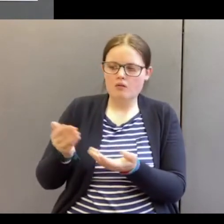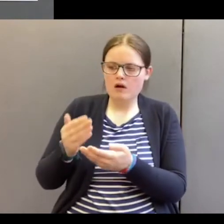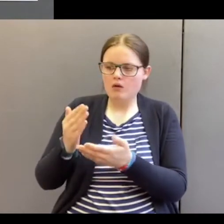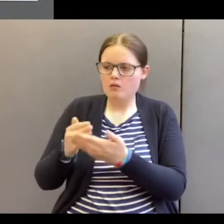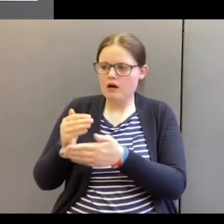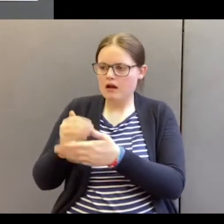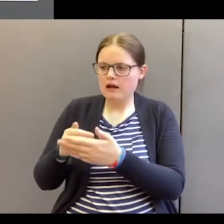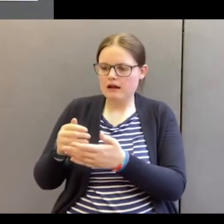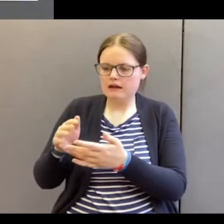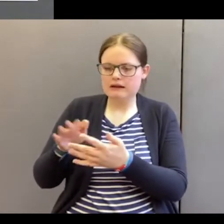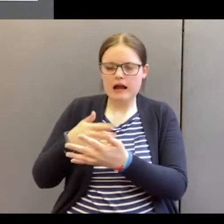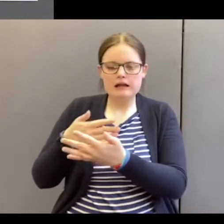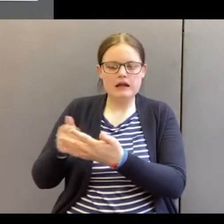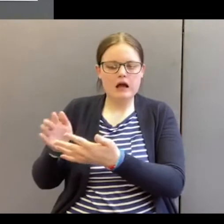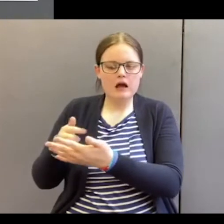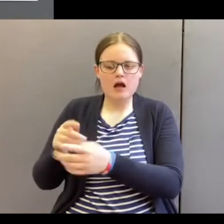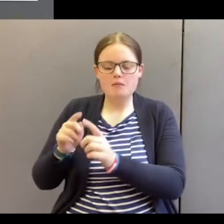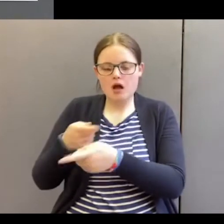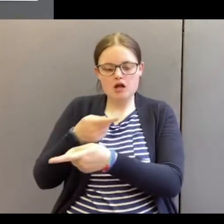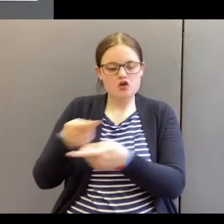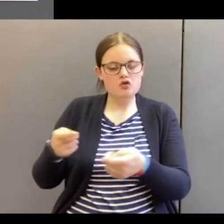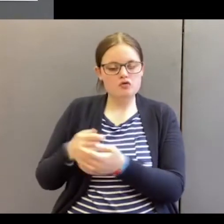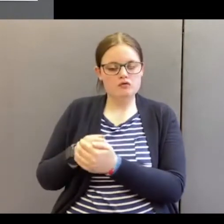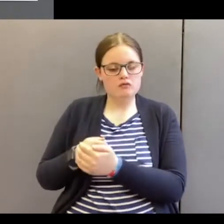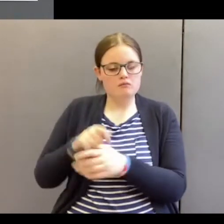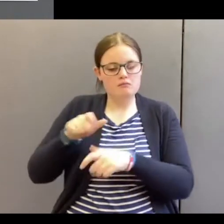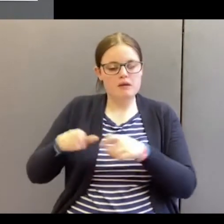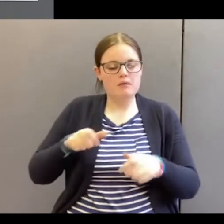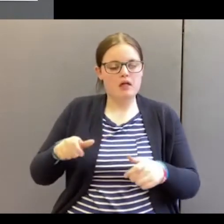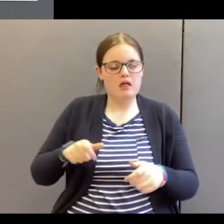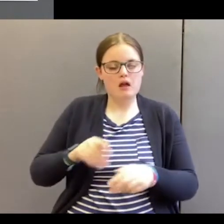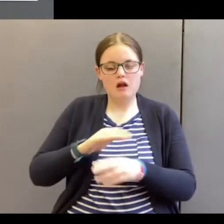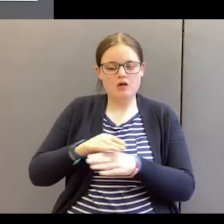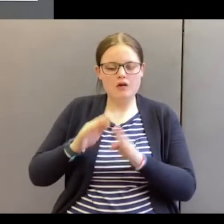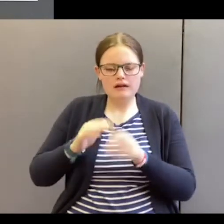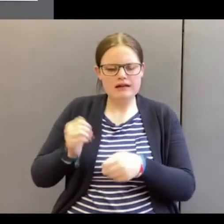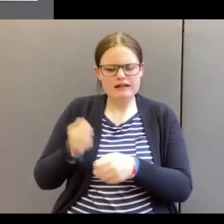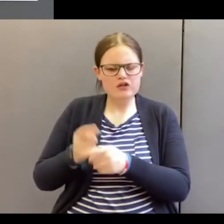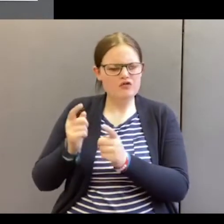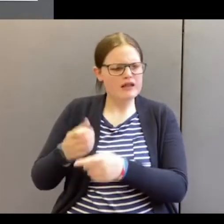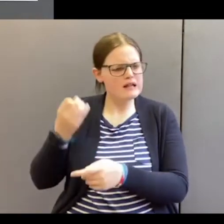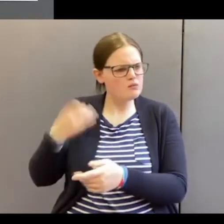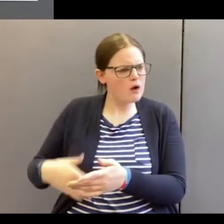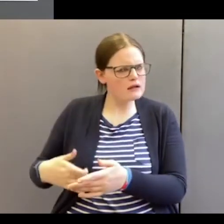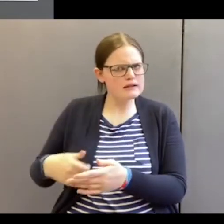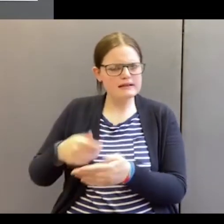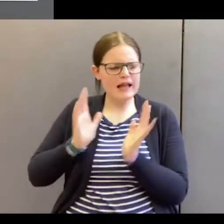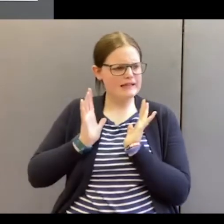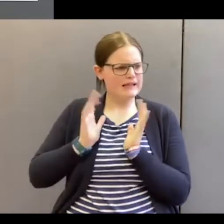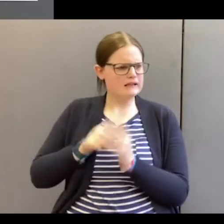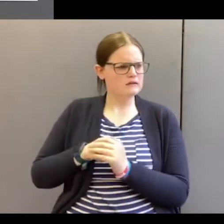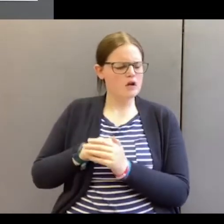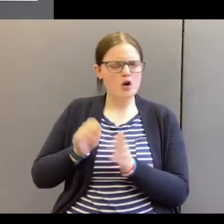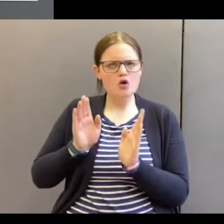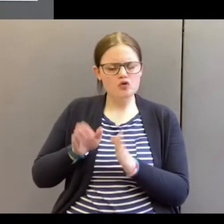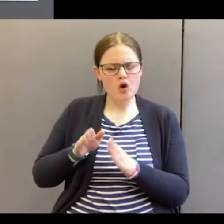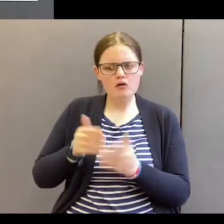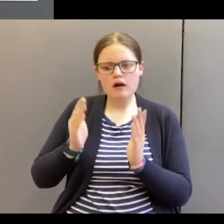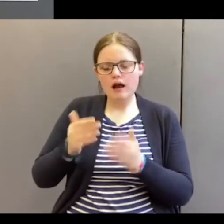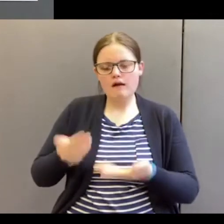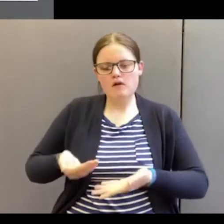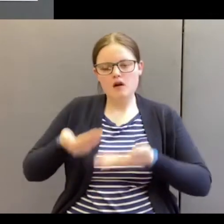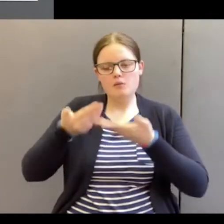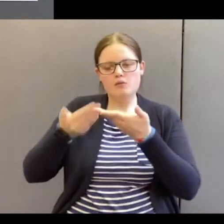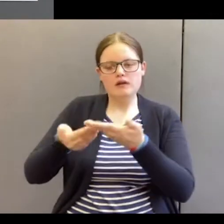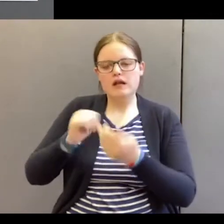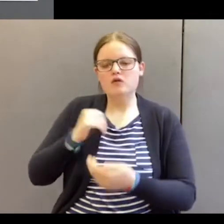calendar. But you, you don't need to do it once. you need to present your